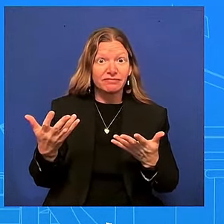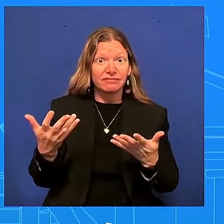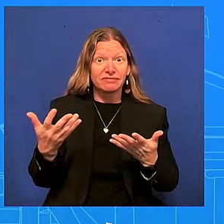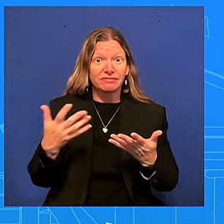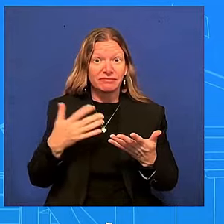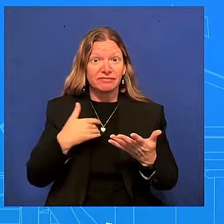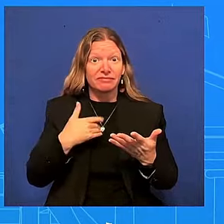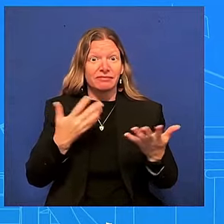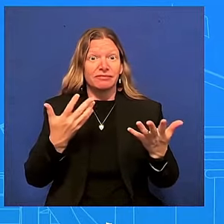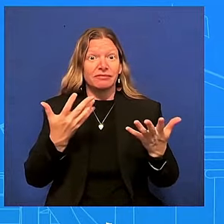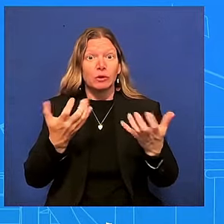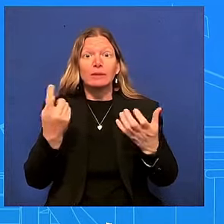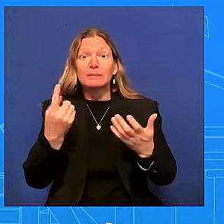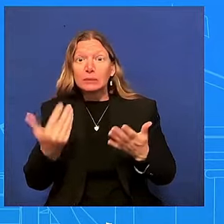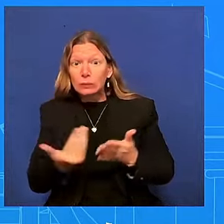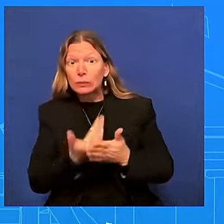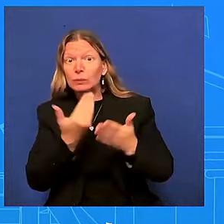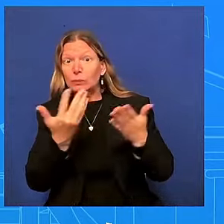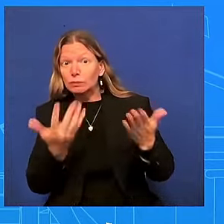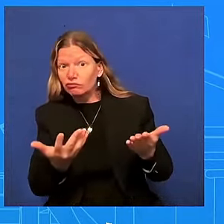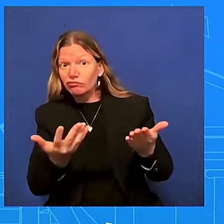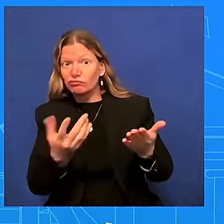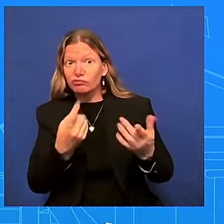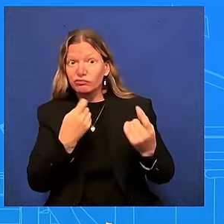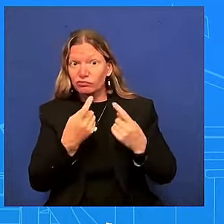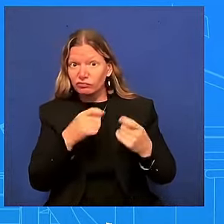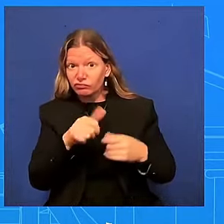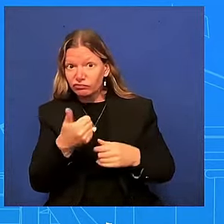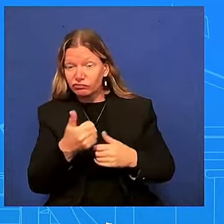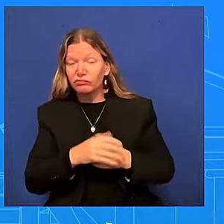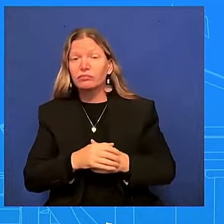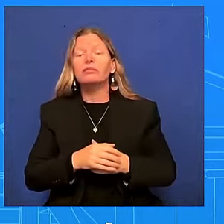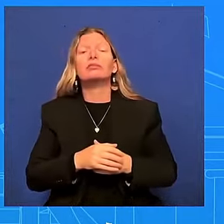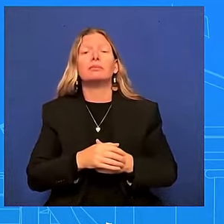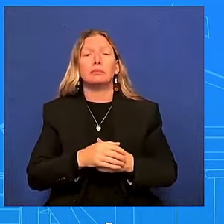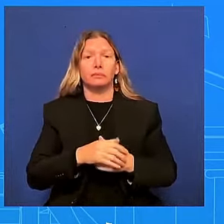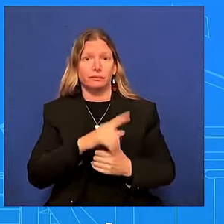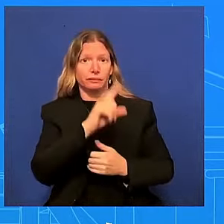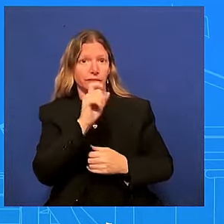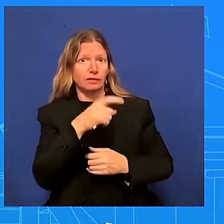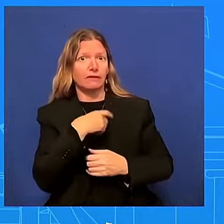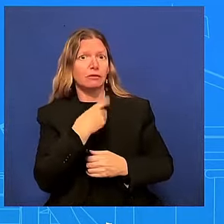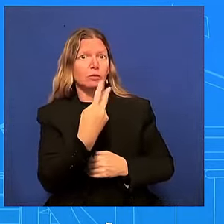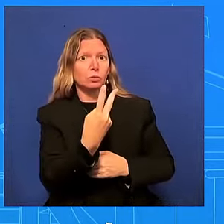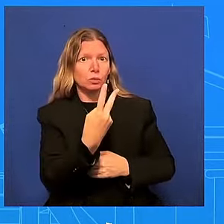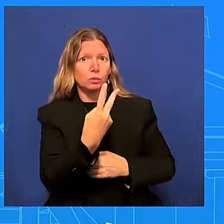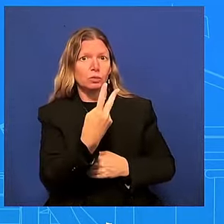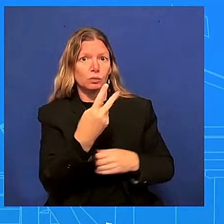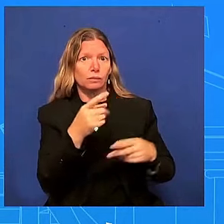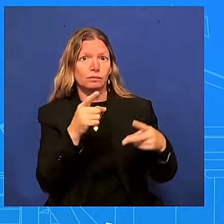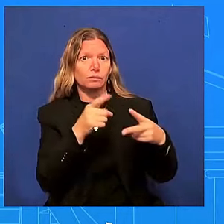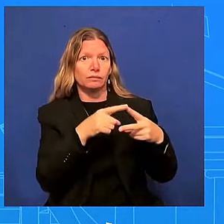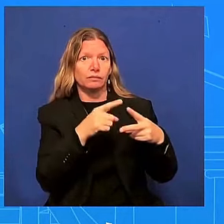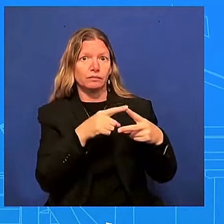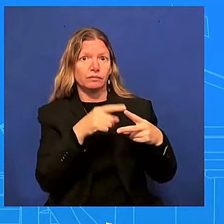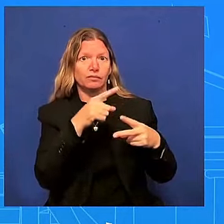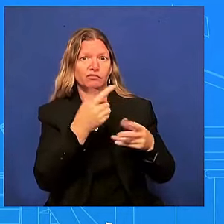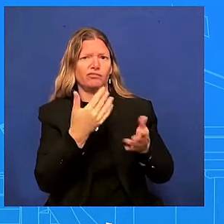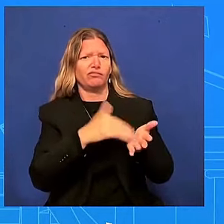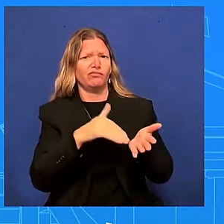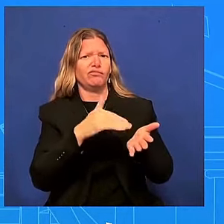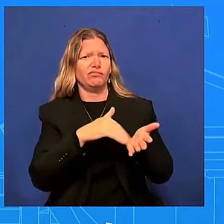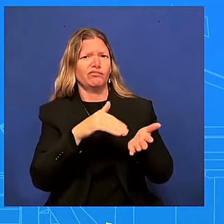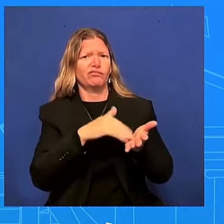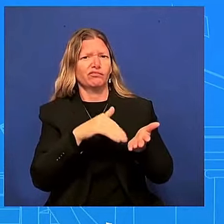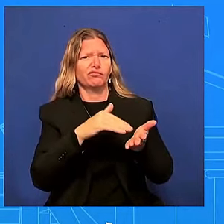uh two questions sure you have repeatedly referred to uh the president's uh outing after the debate at the watch party